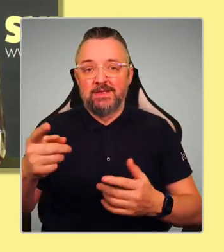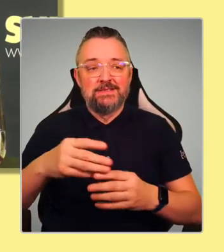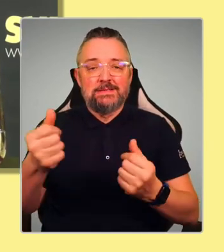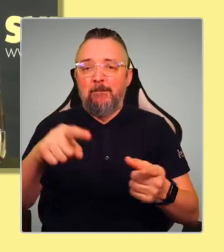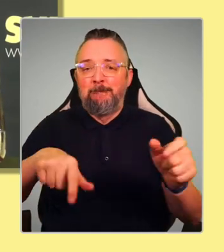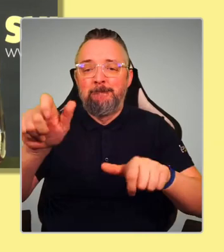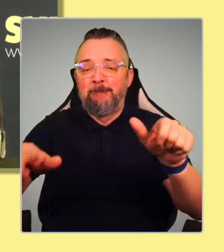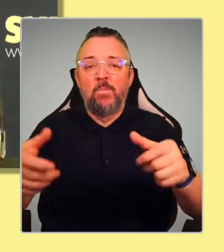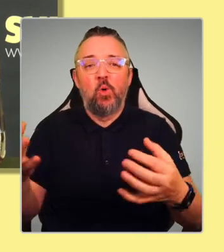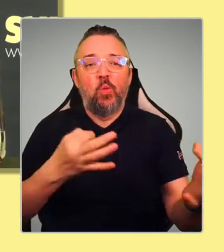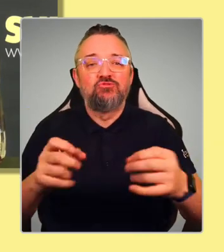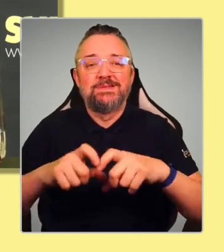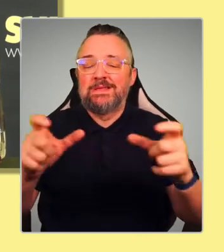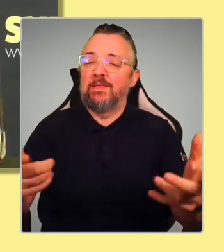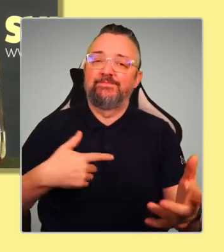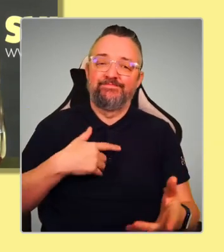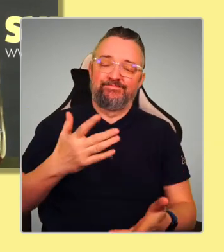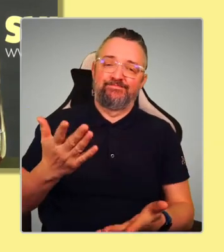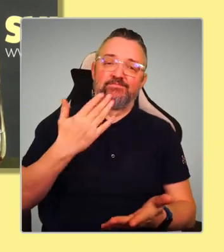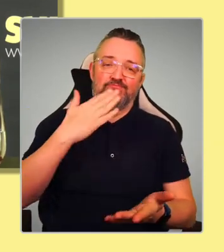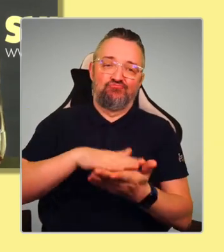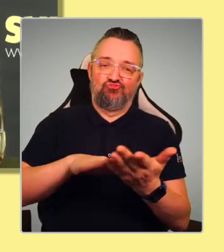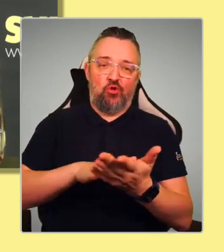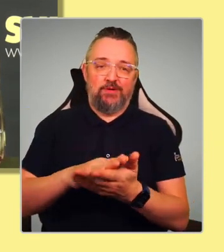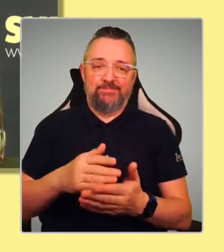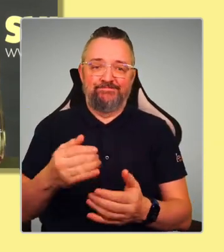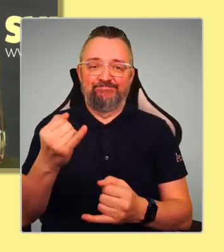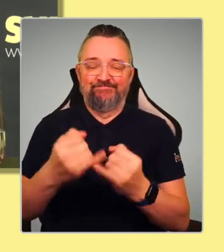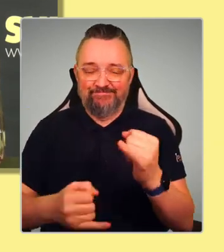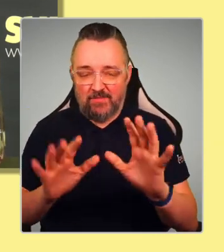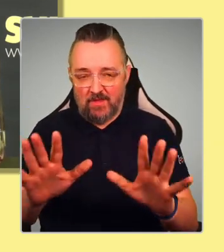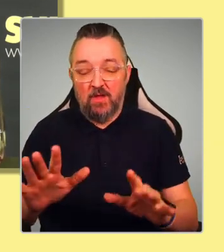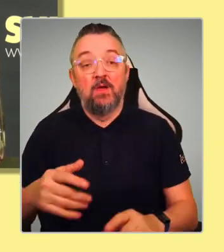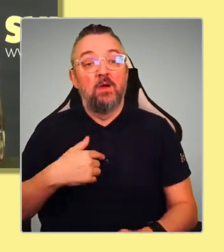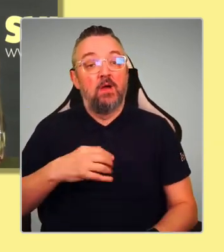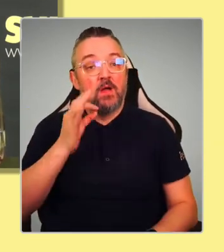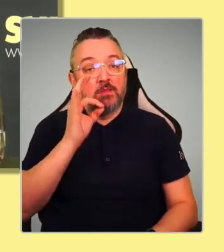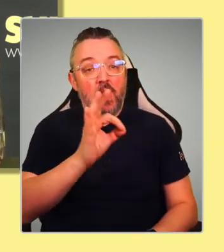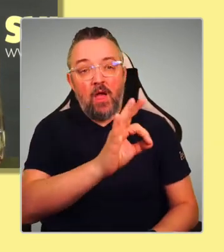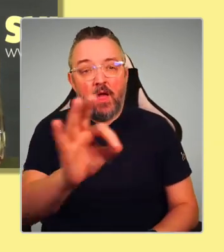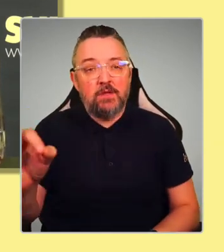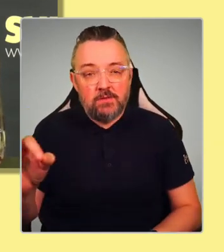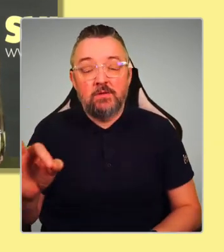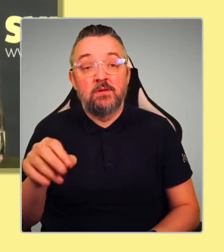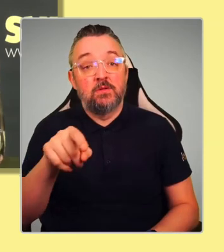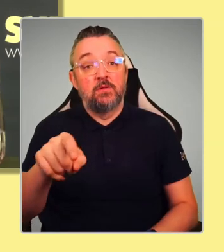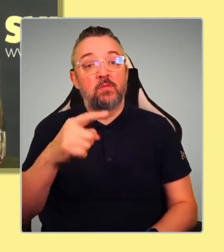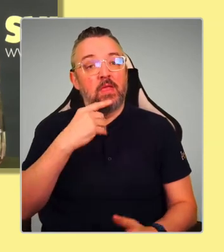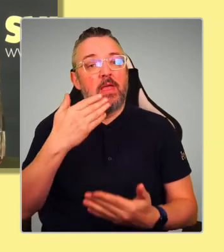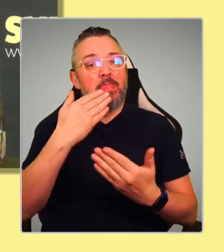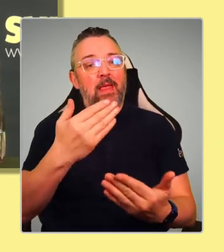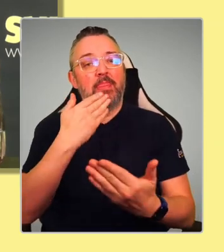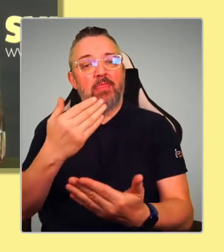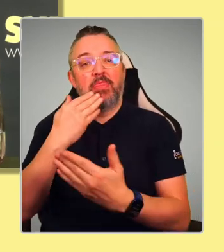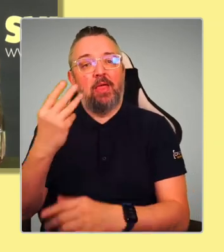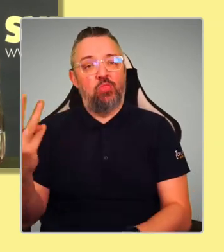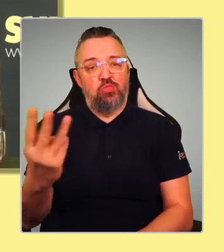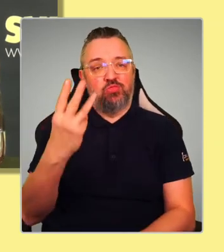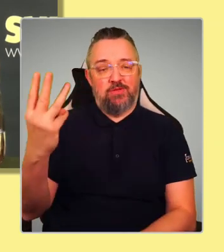to get to you. Can I ask you though to thank the candidates together one last time?